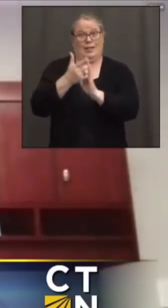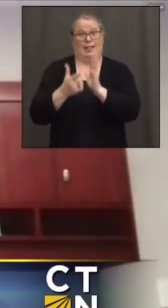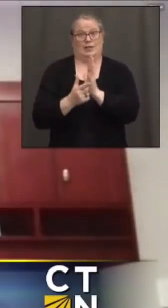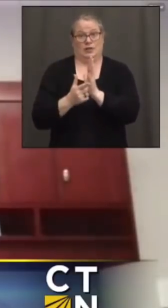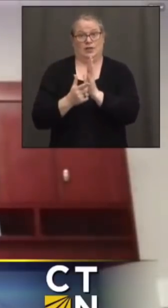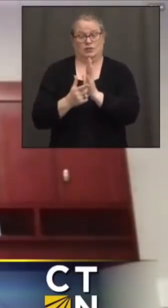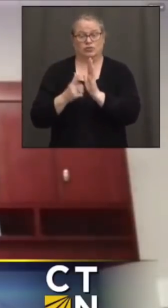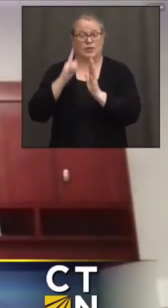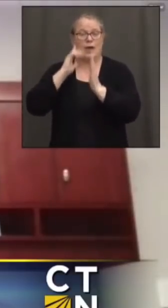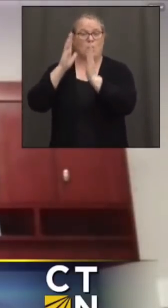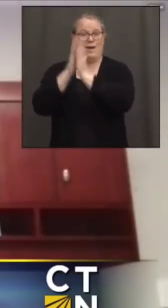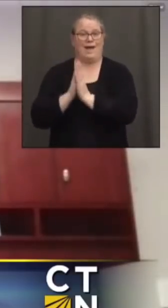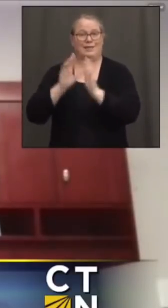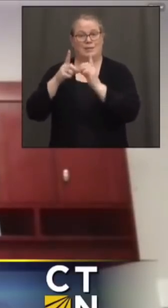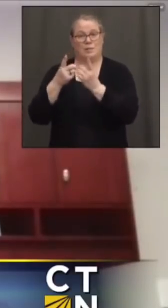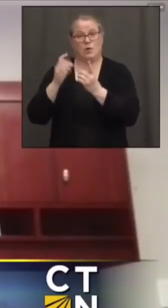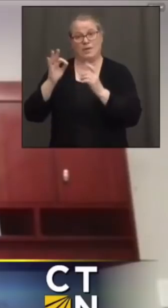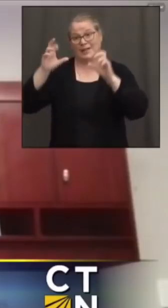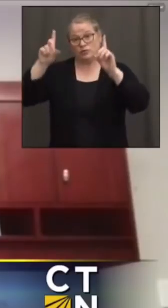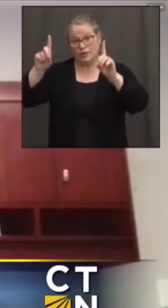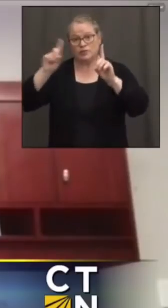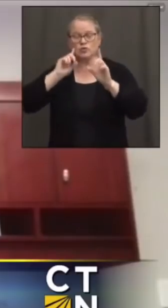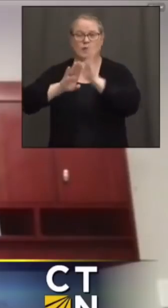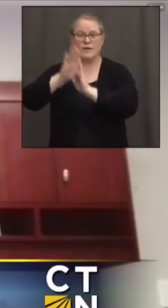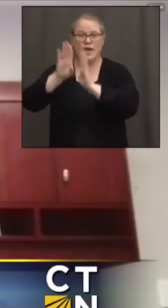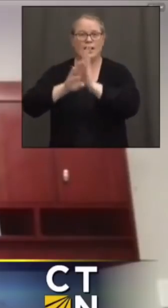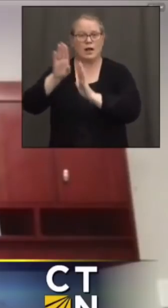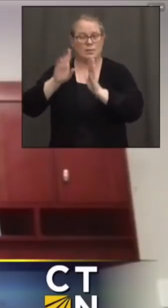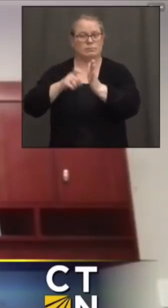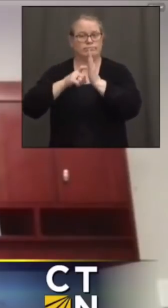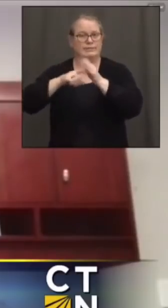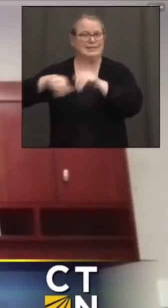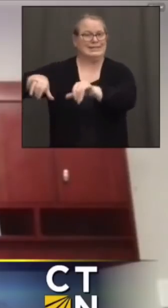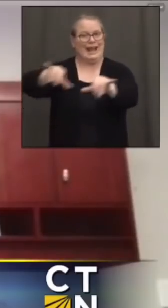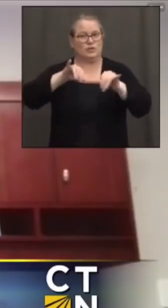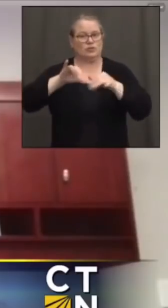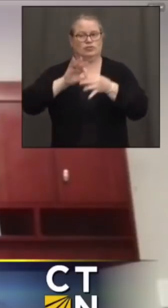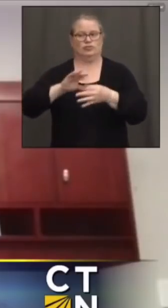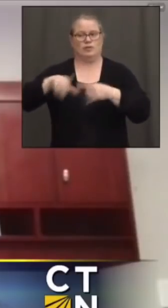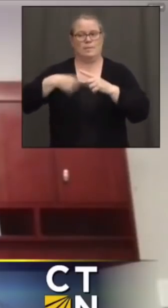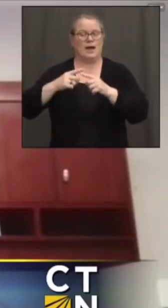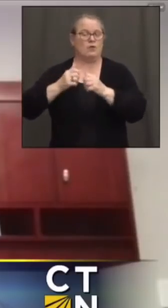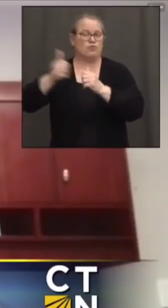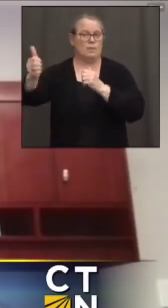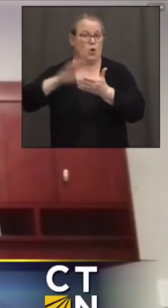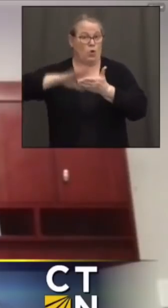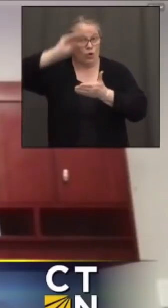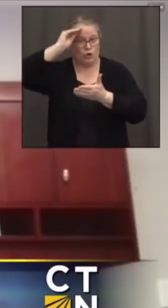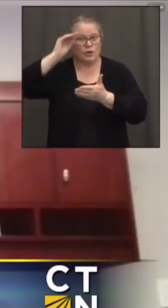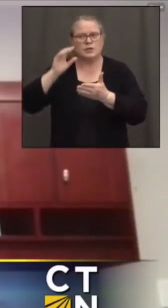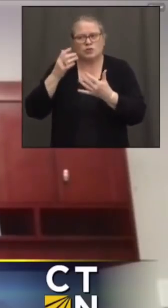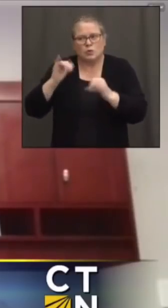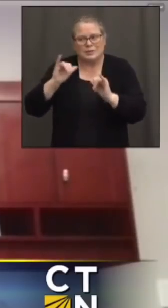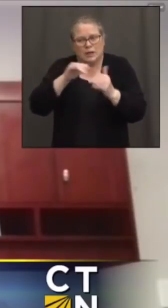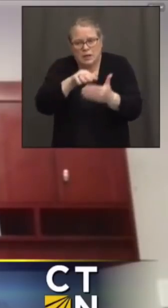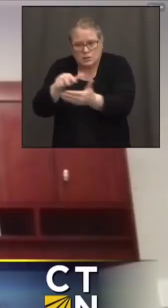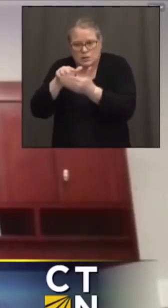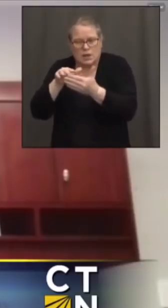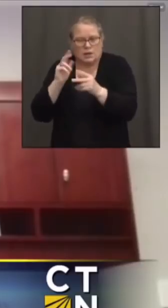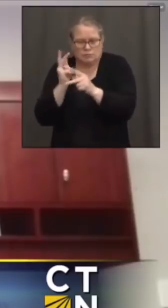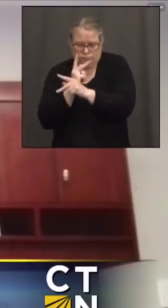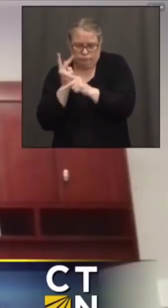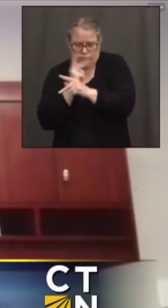ask the department to develop some standards around remote learning. And so those are the questions that we really need to